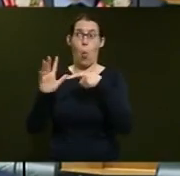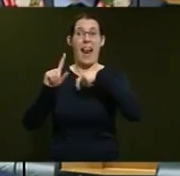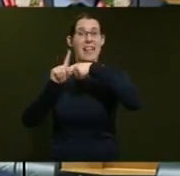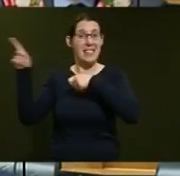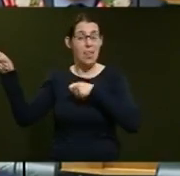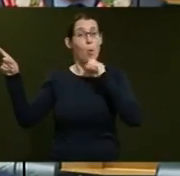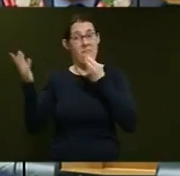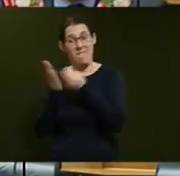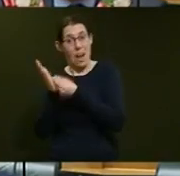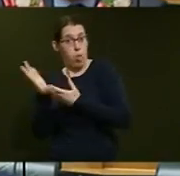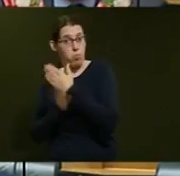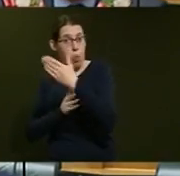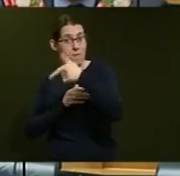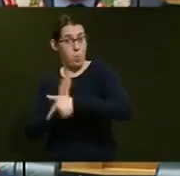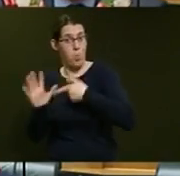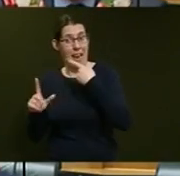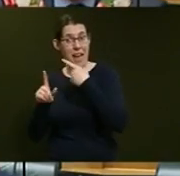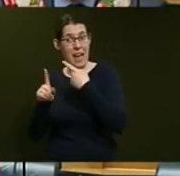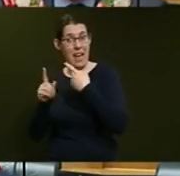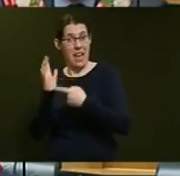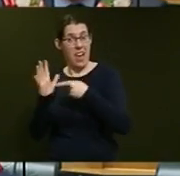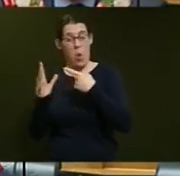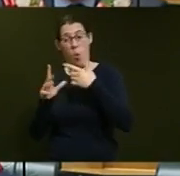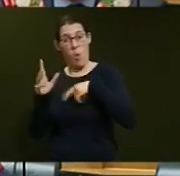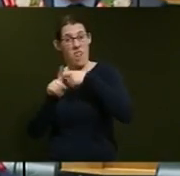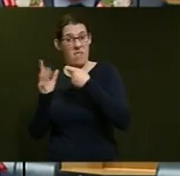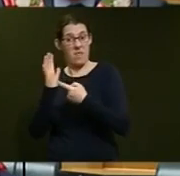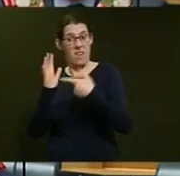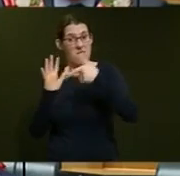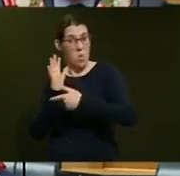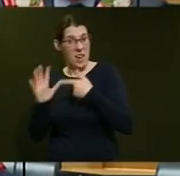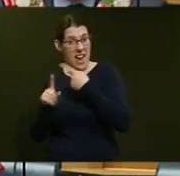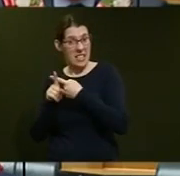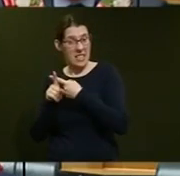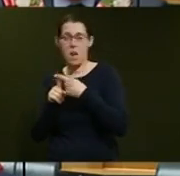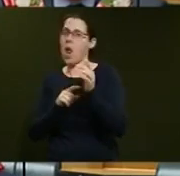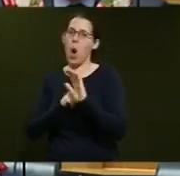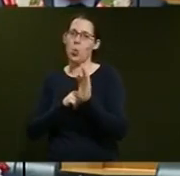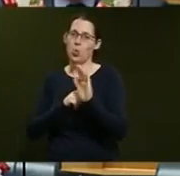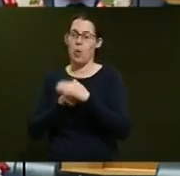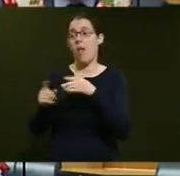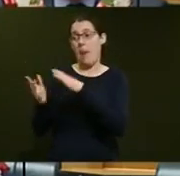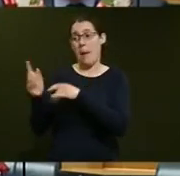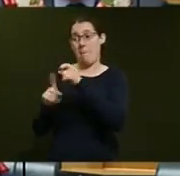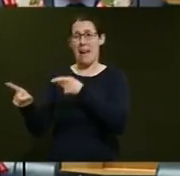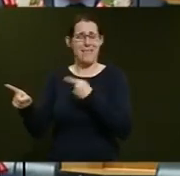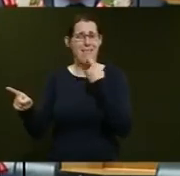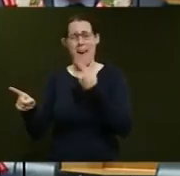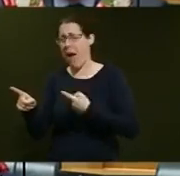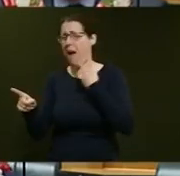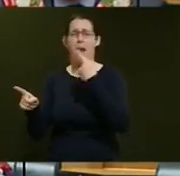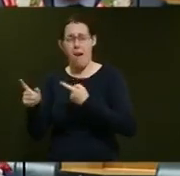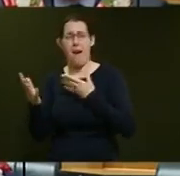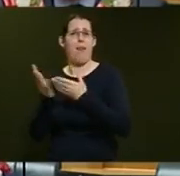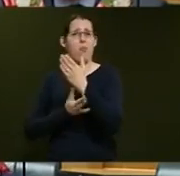fuel tax, as the Member has consistently claimed through the media. But $1.8 billion